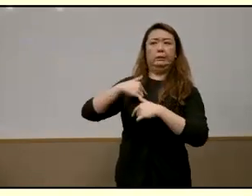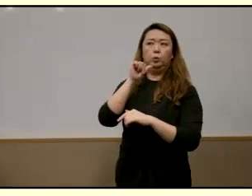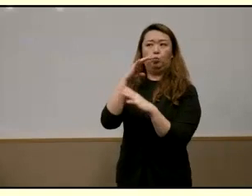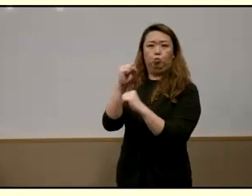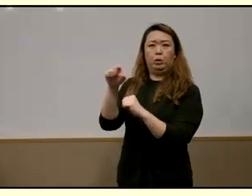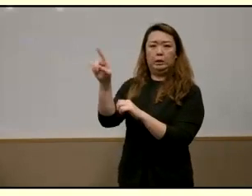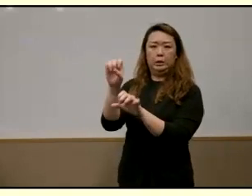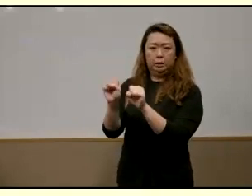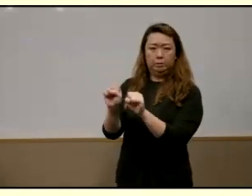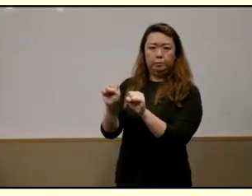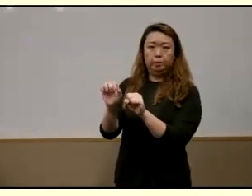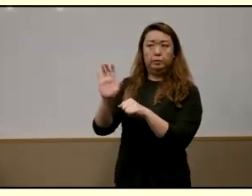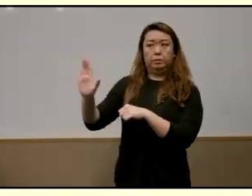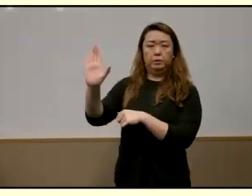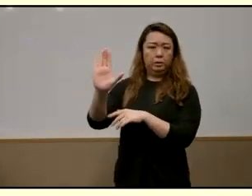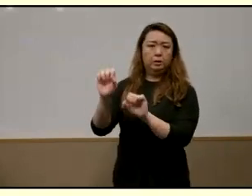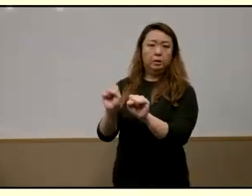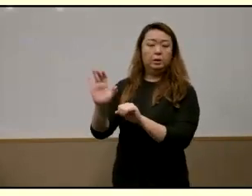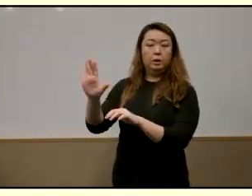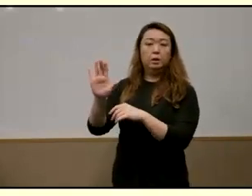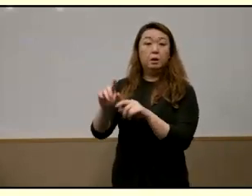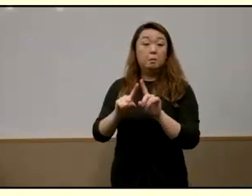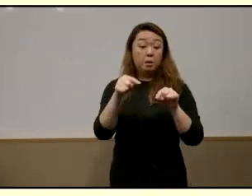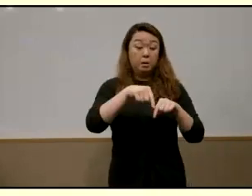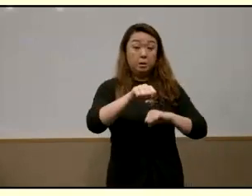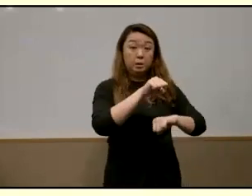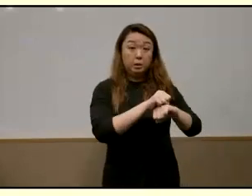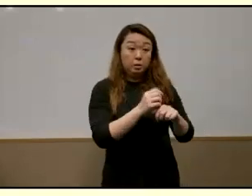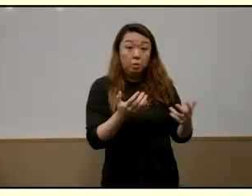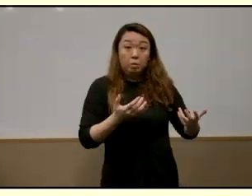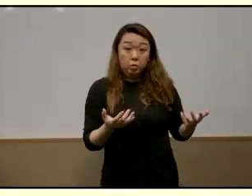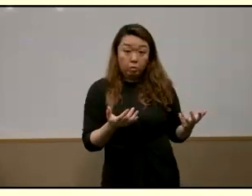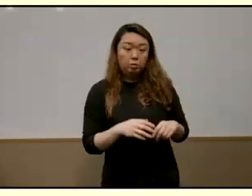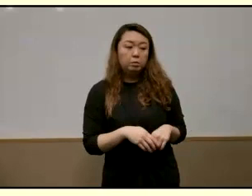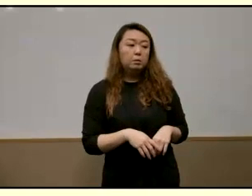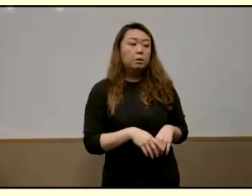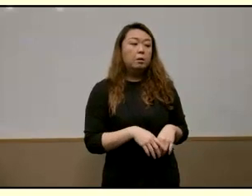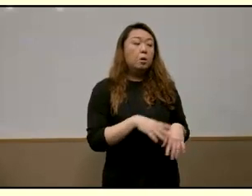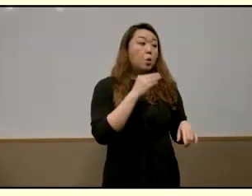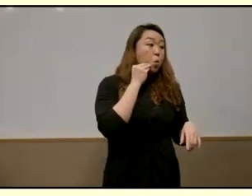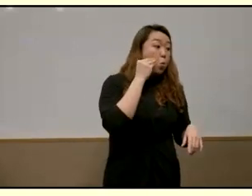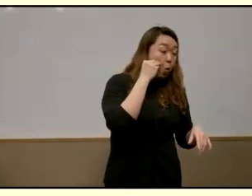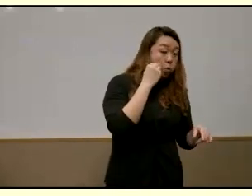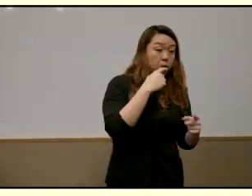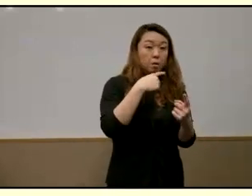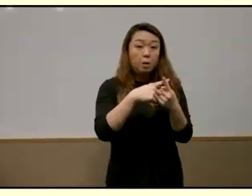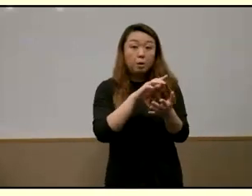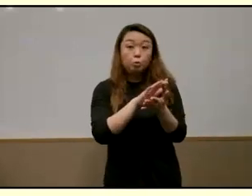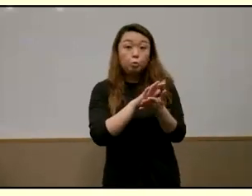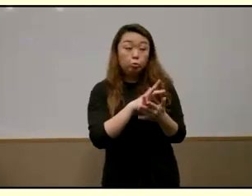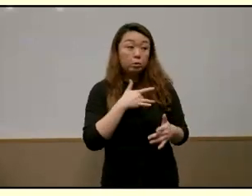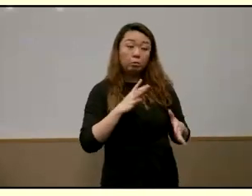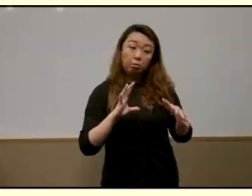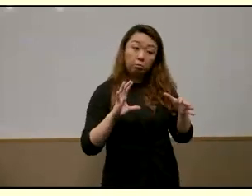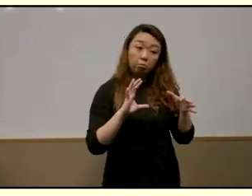towards schools but in singapore however homeschool relations generally seem to be warm close and friendly